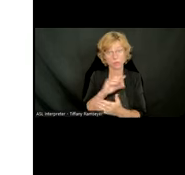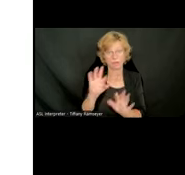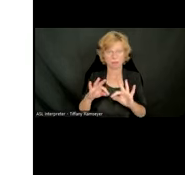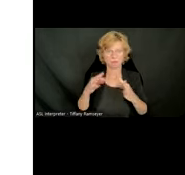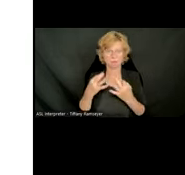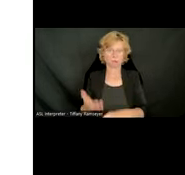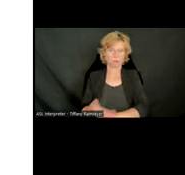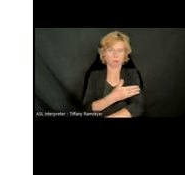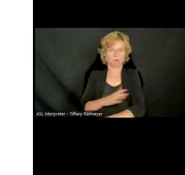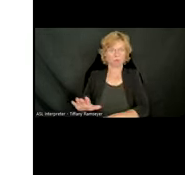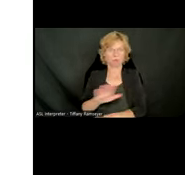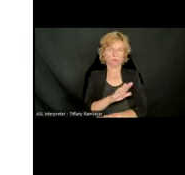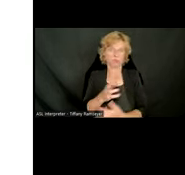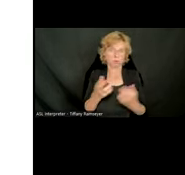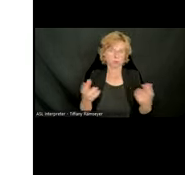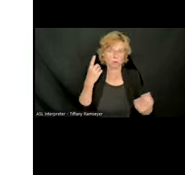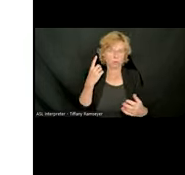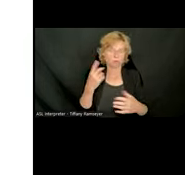results for students with disabilities.